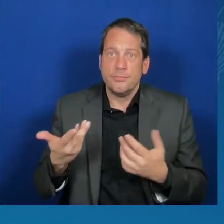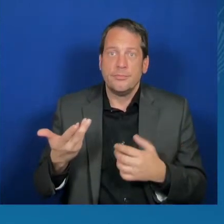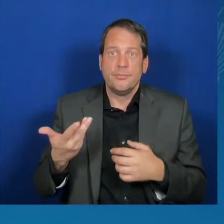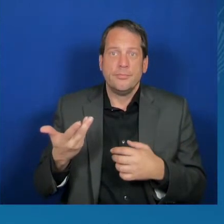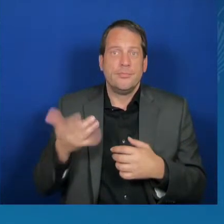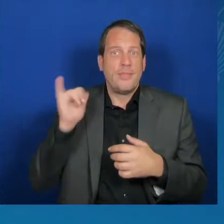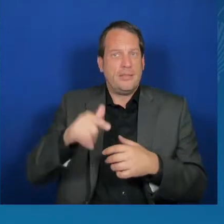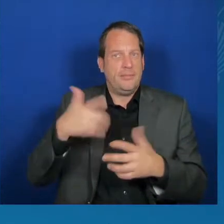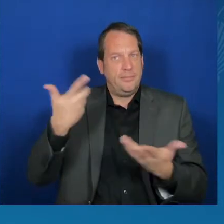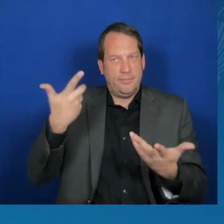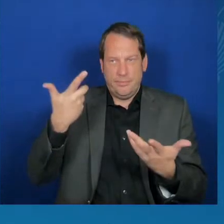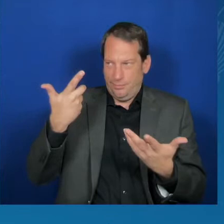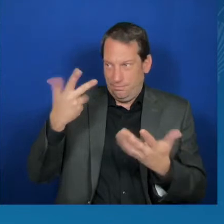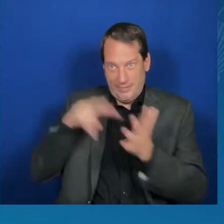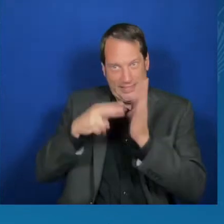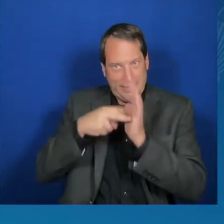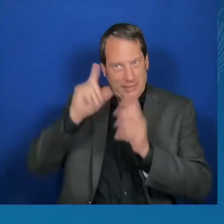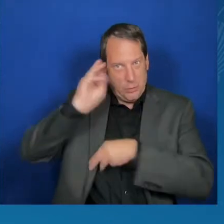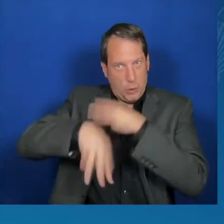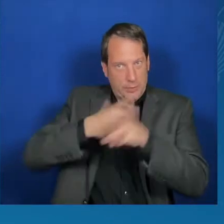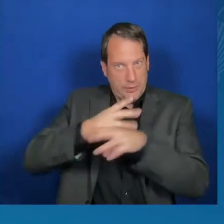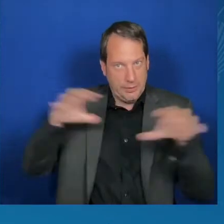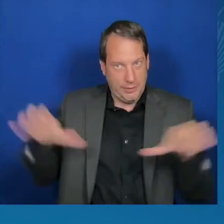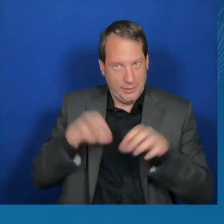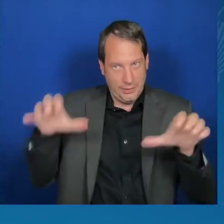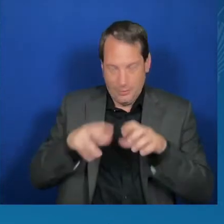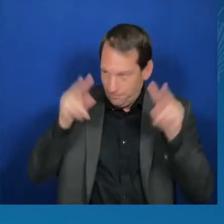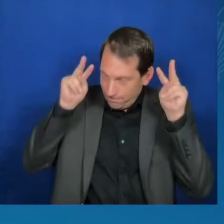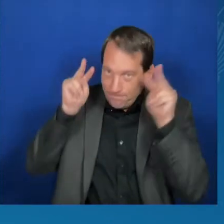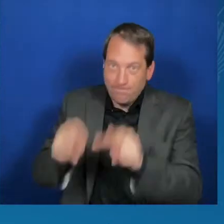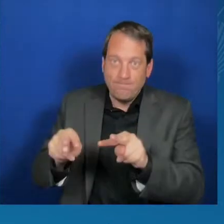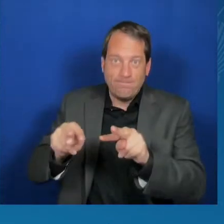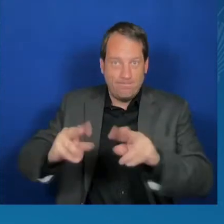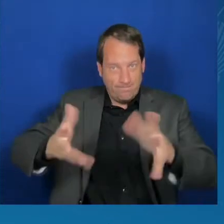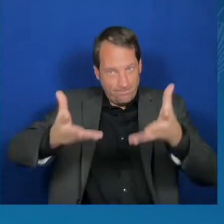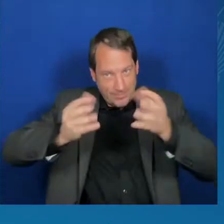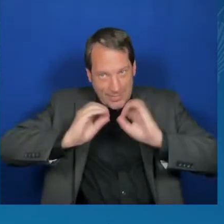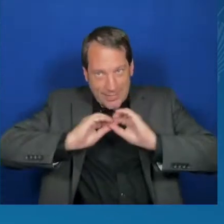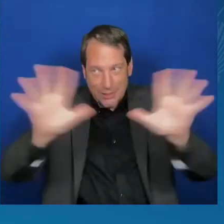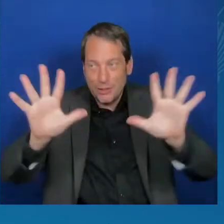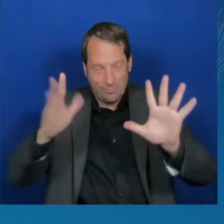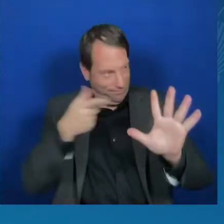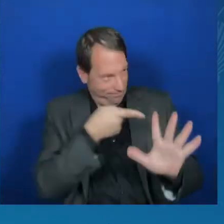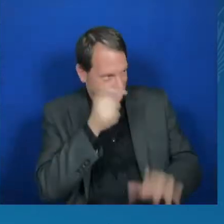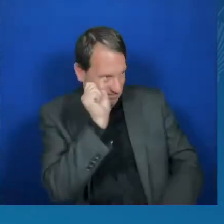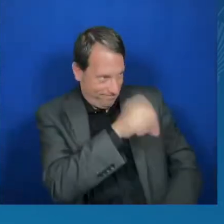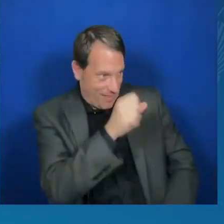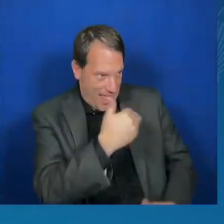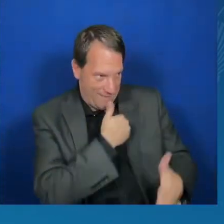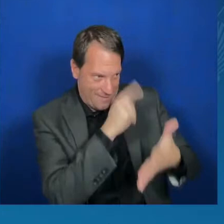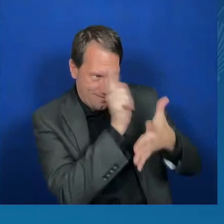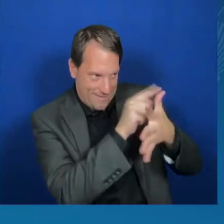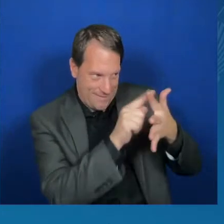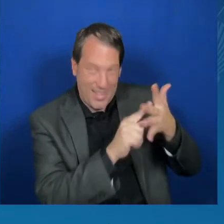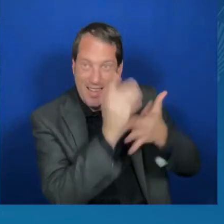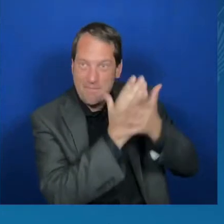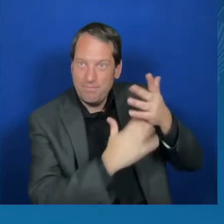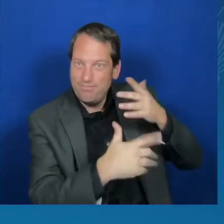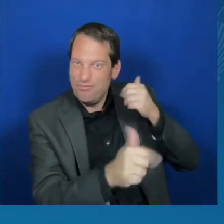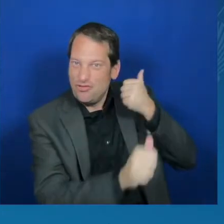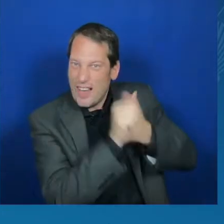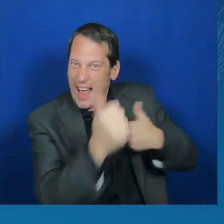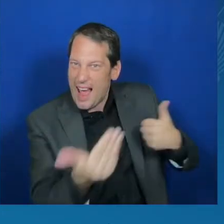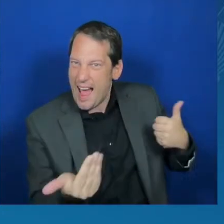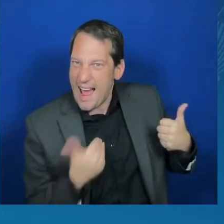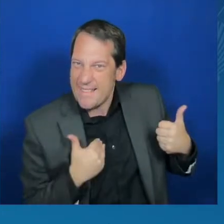additional threats that also demand our action, threats that are currently causing harm,